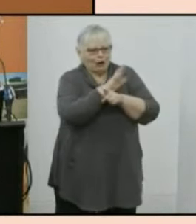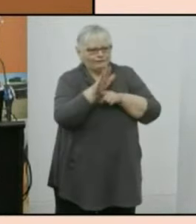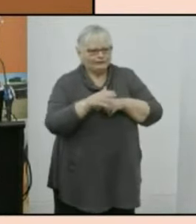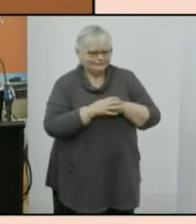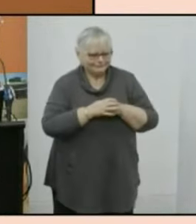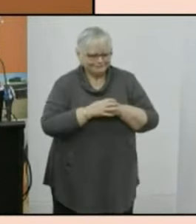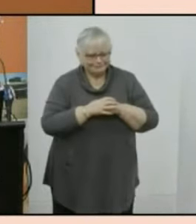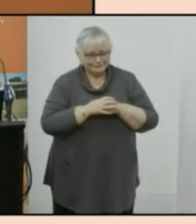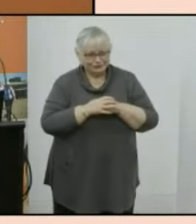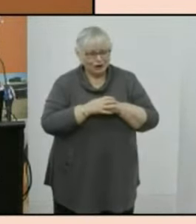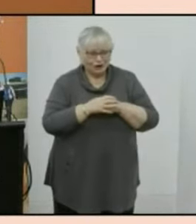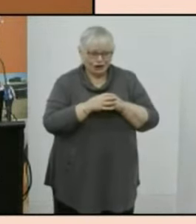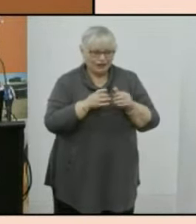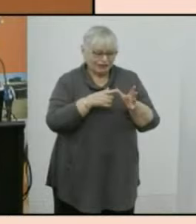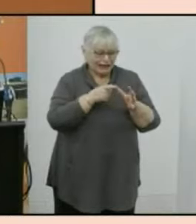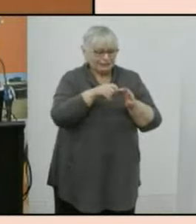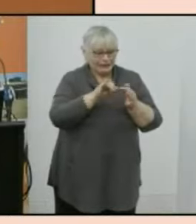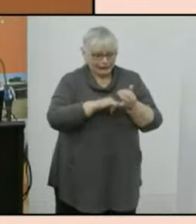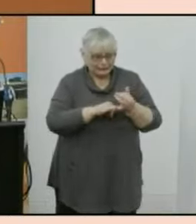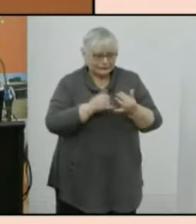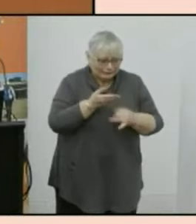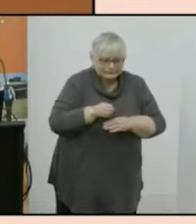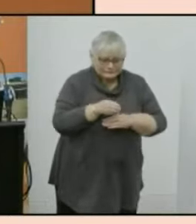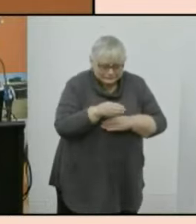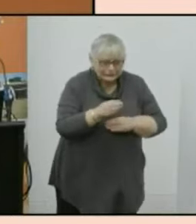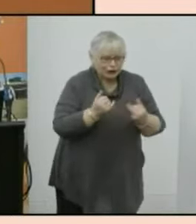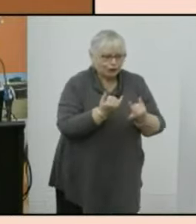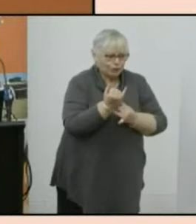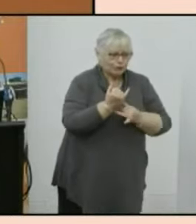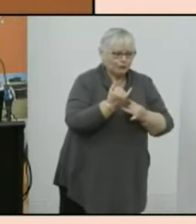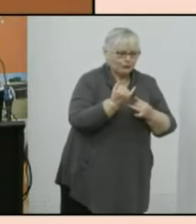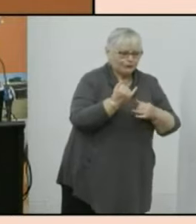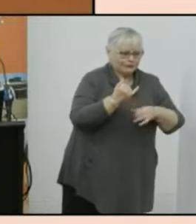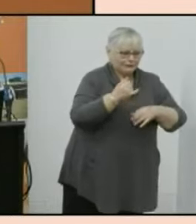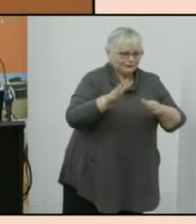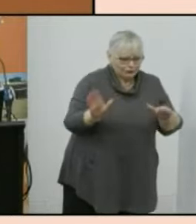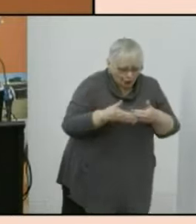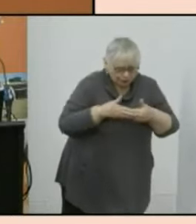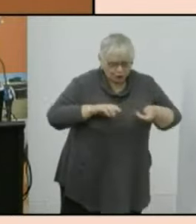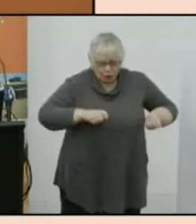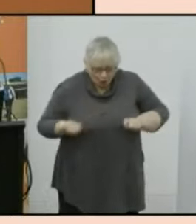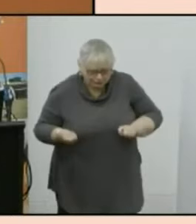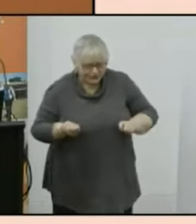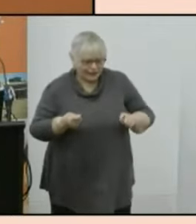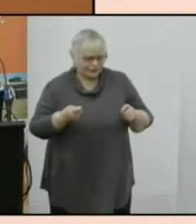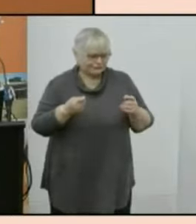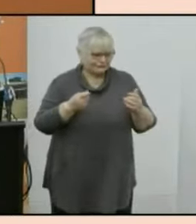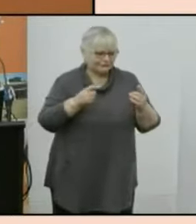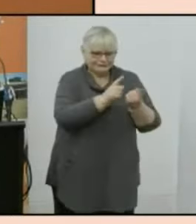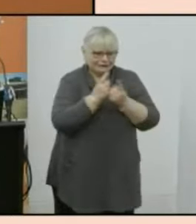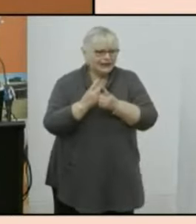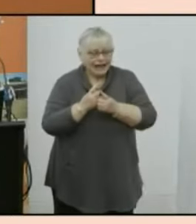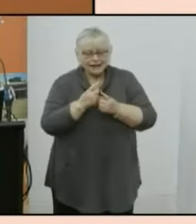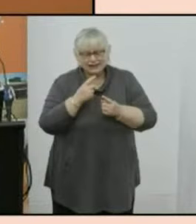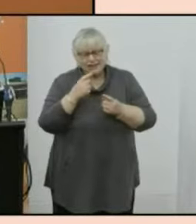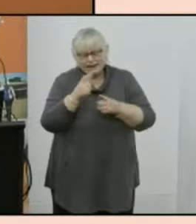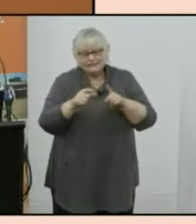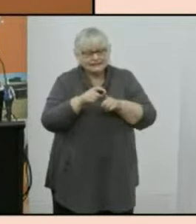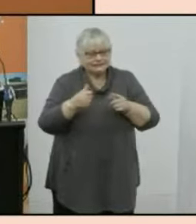abs successfully navigated through covert 19 restrictions to conduct a safe and a secure census